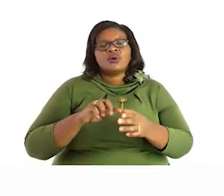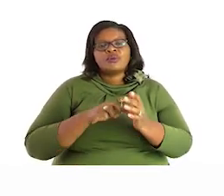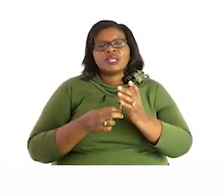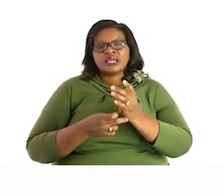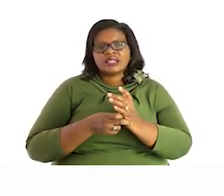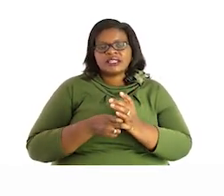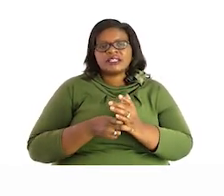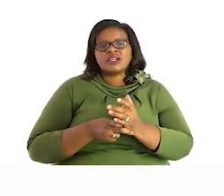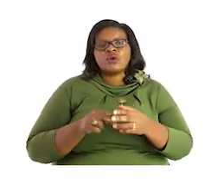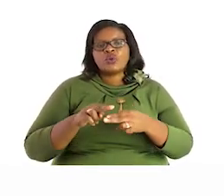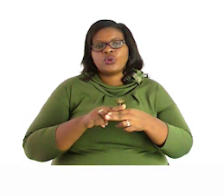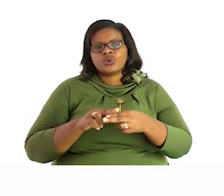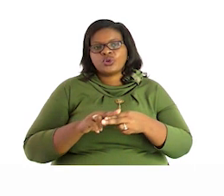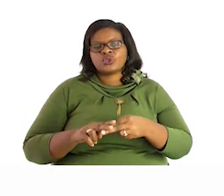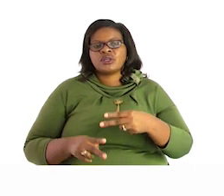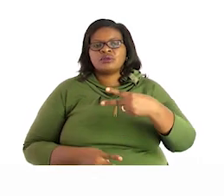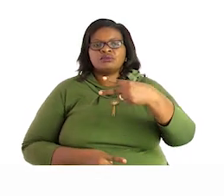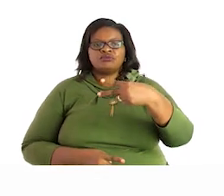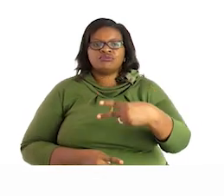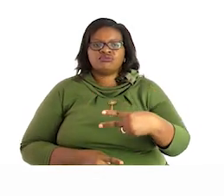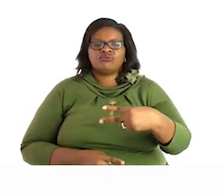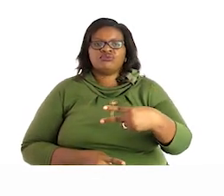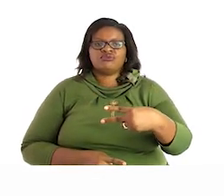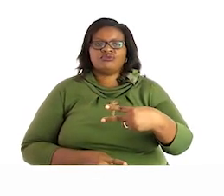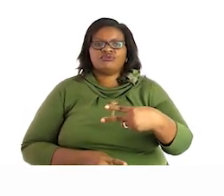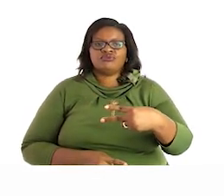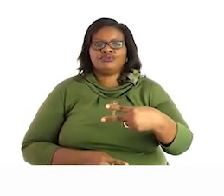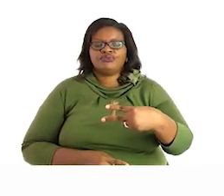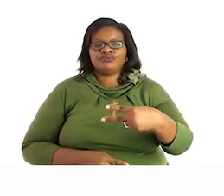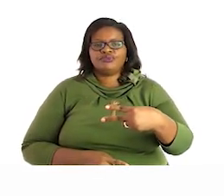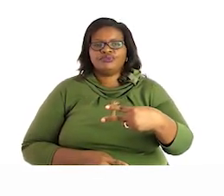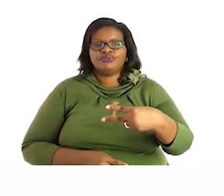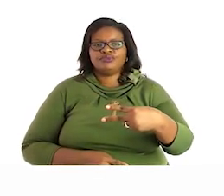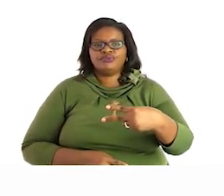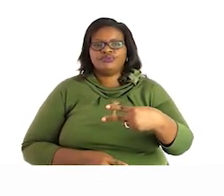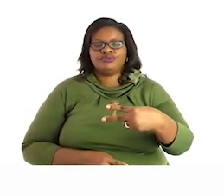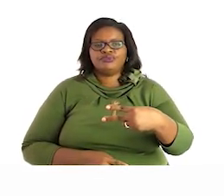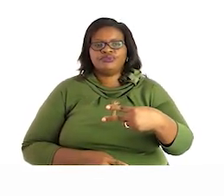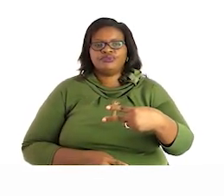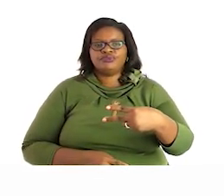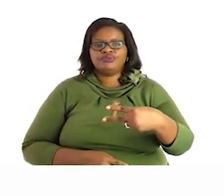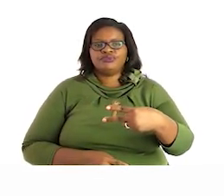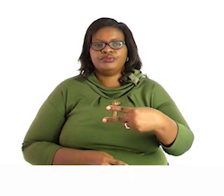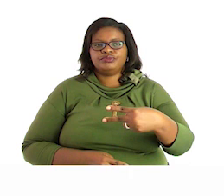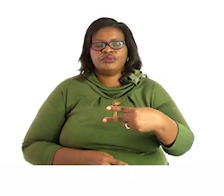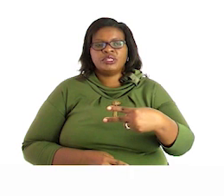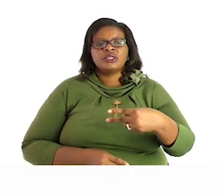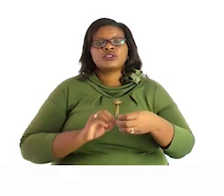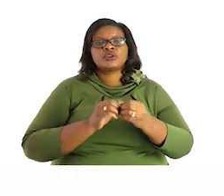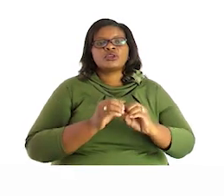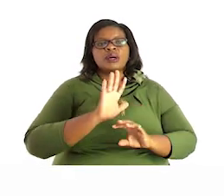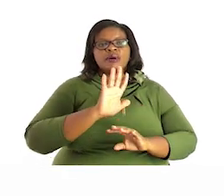less than sign which will be pointing at a smaller number there which is beginning then on number five